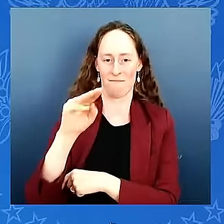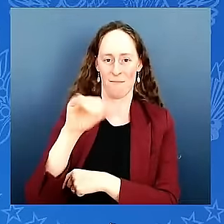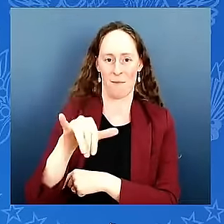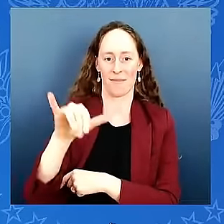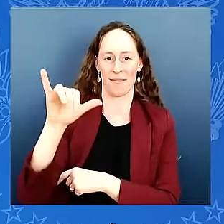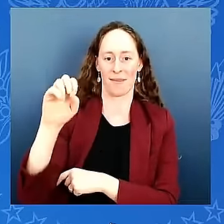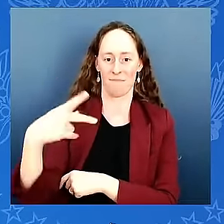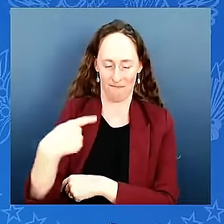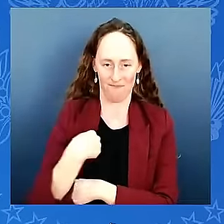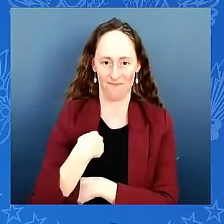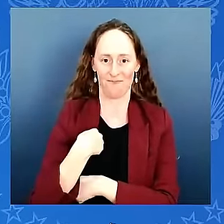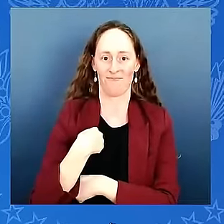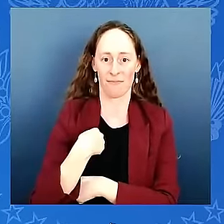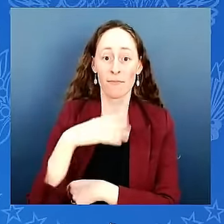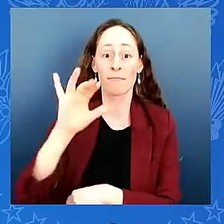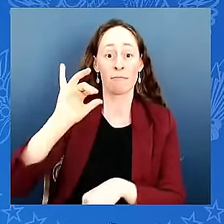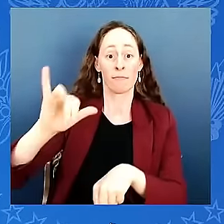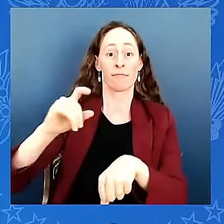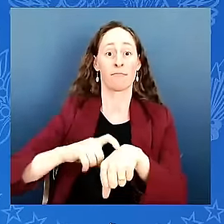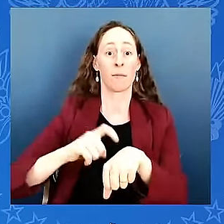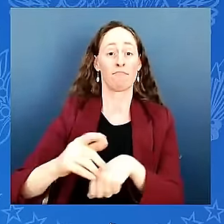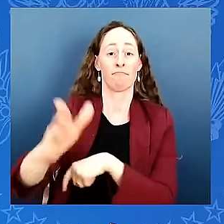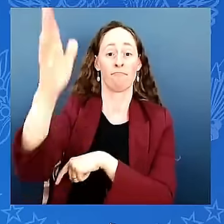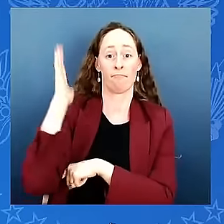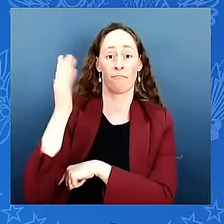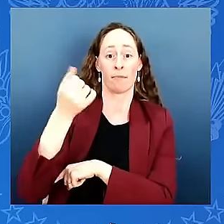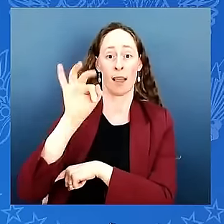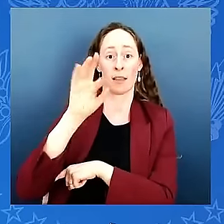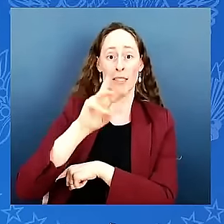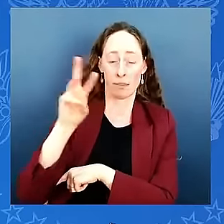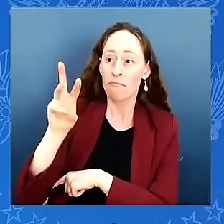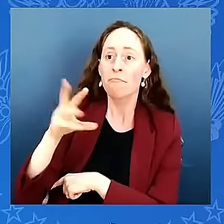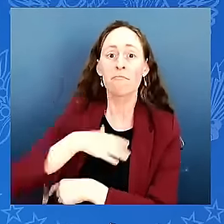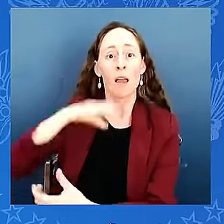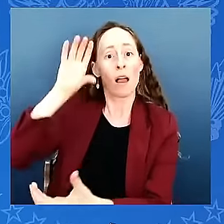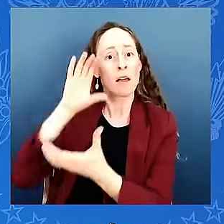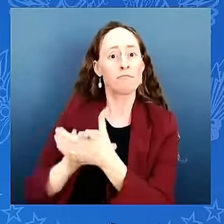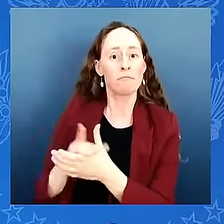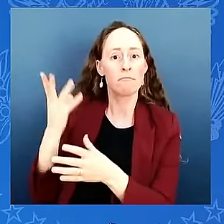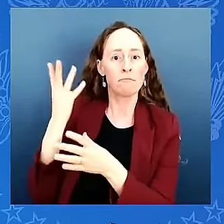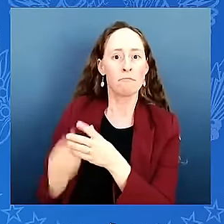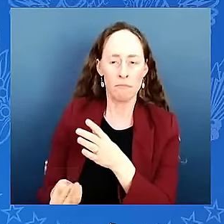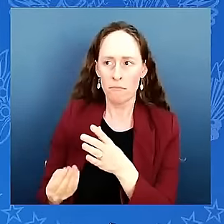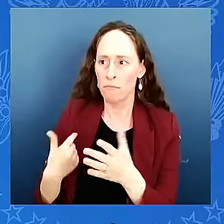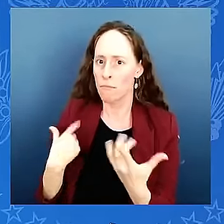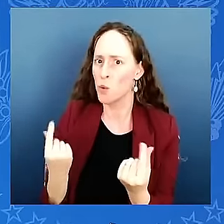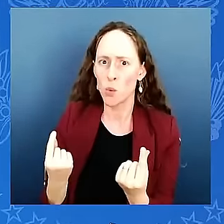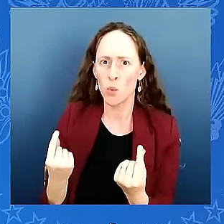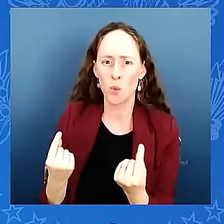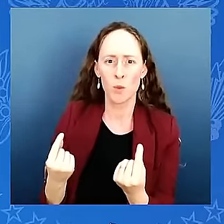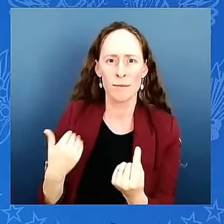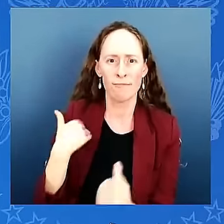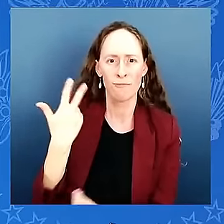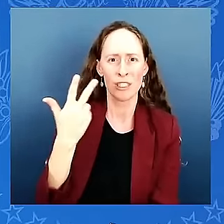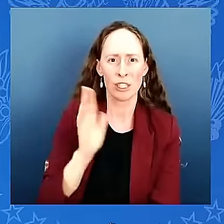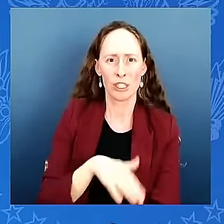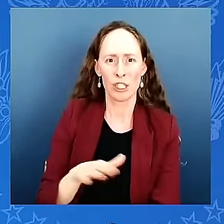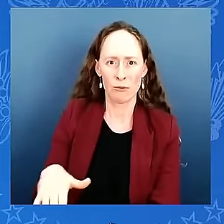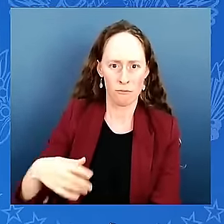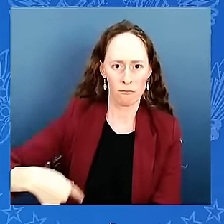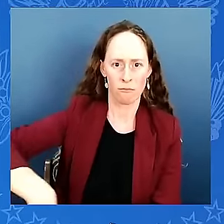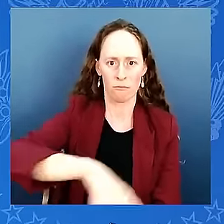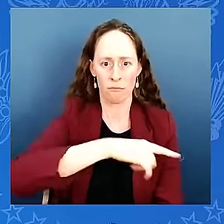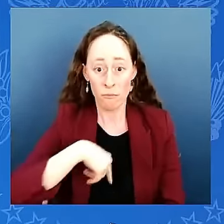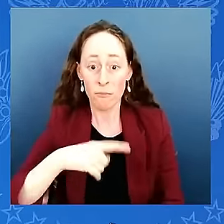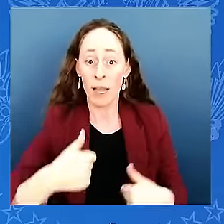with three small children living in chinatown philadelphia i was at a public meeting when i found out that the church and